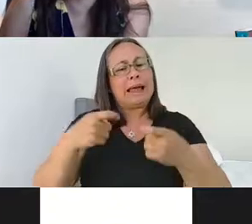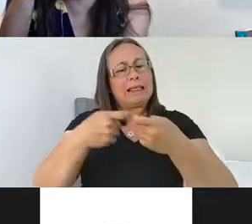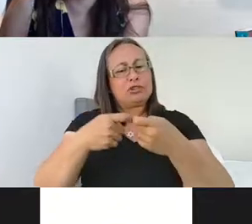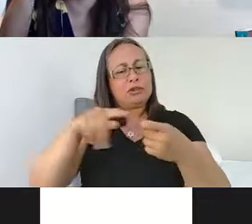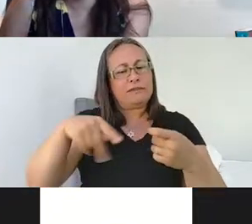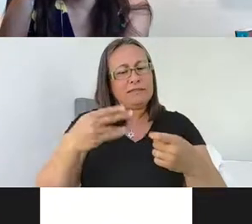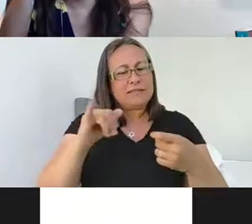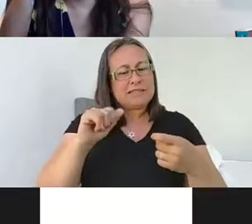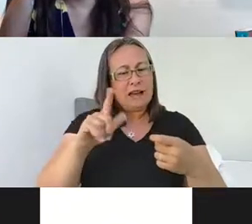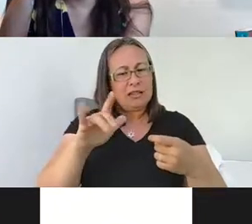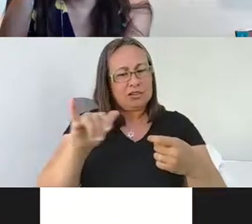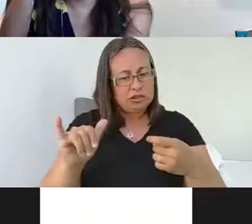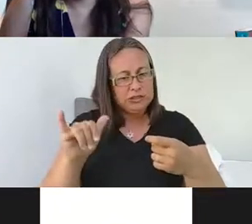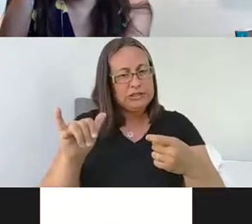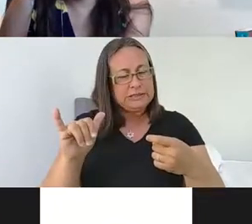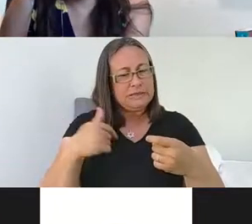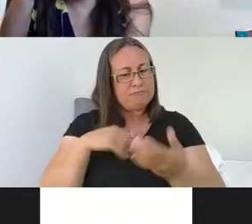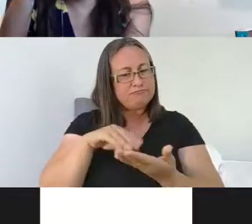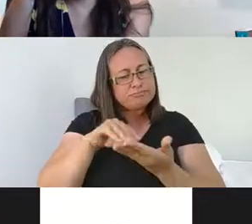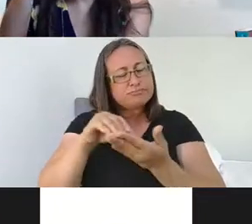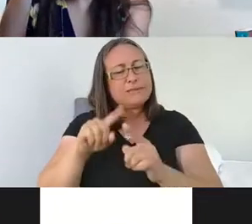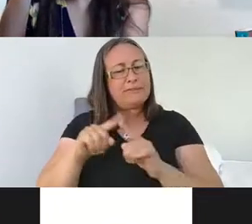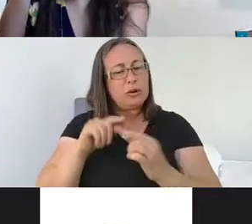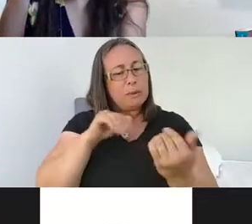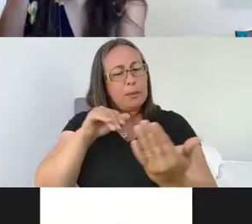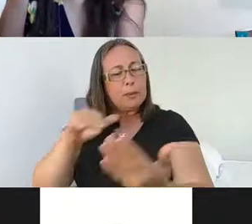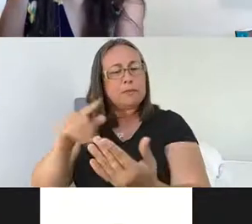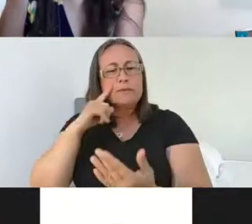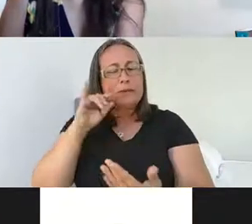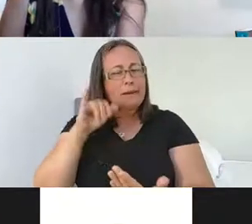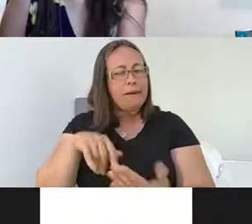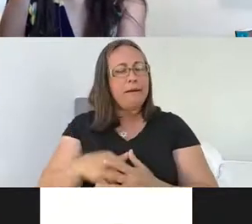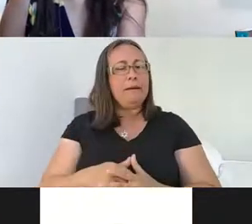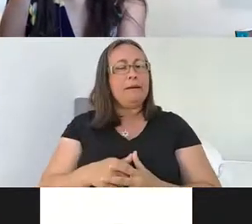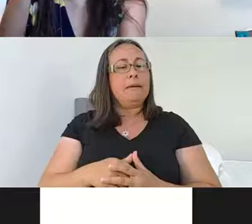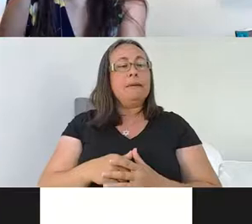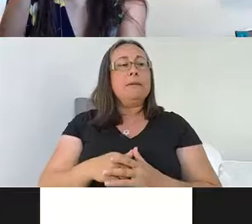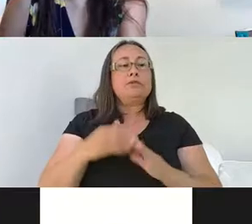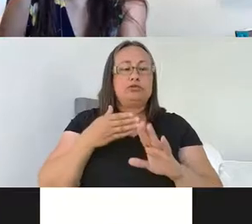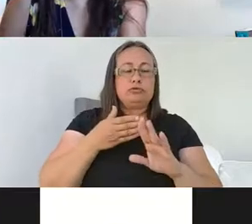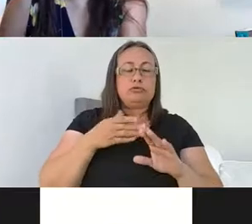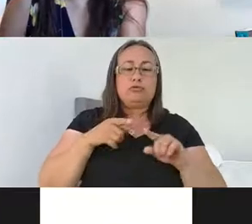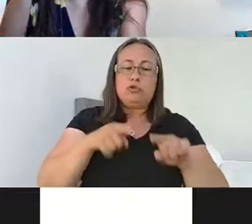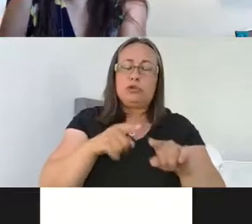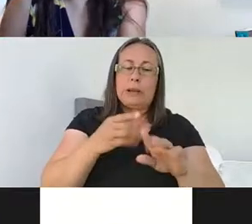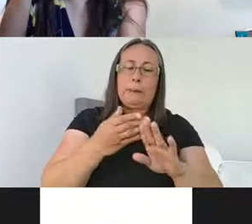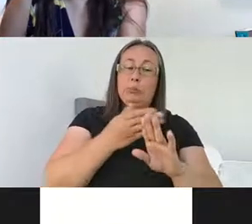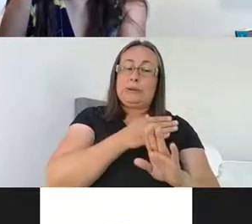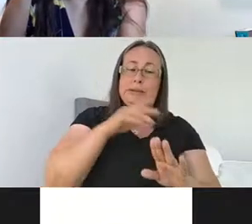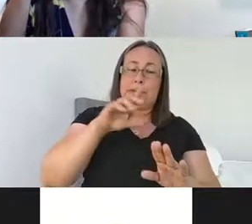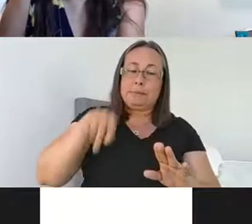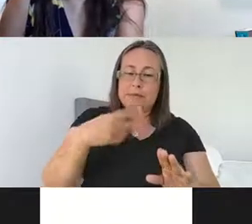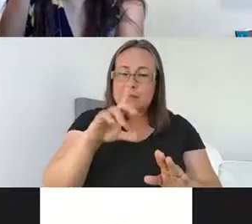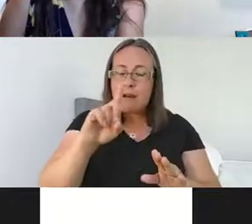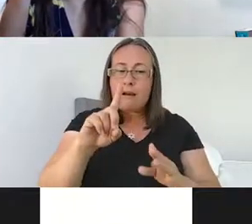to do this. As my, in my pre-doc or during my graduate years, I was doing one type of